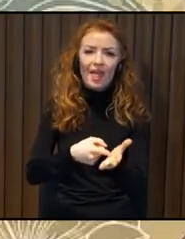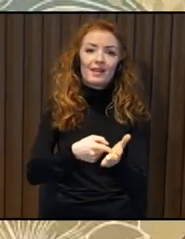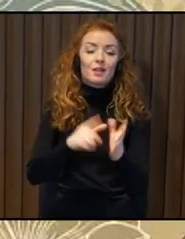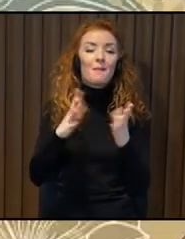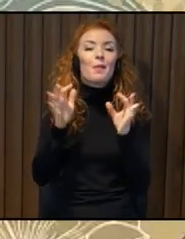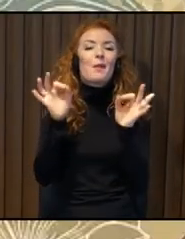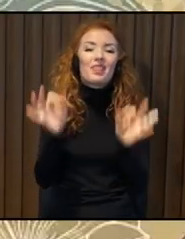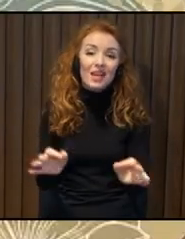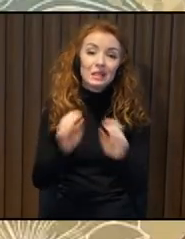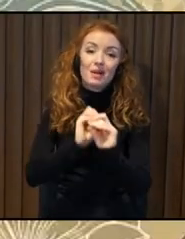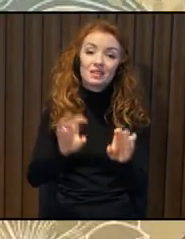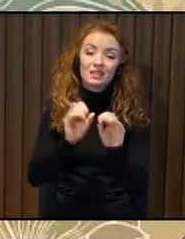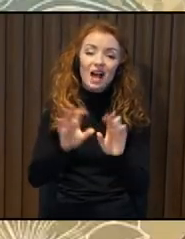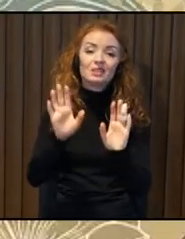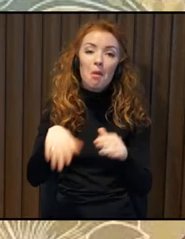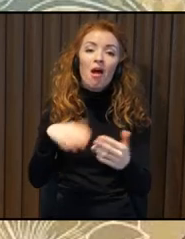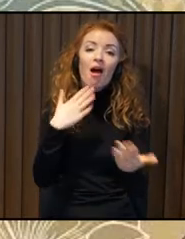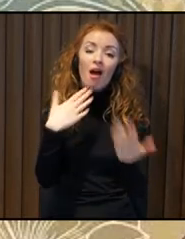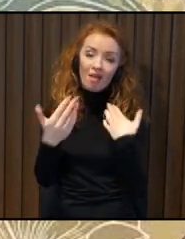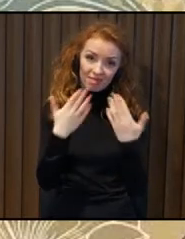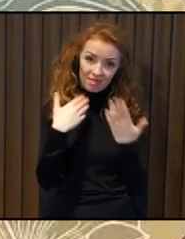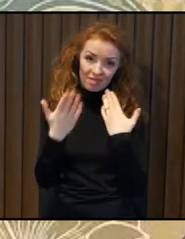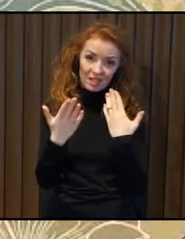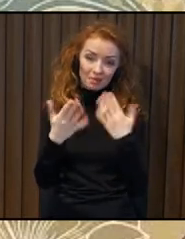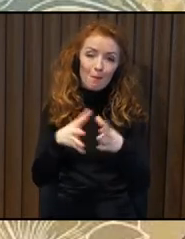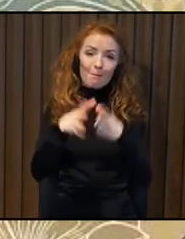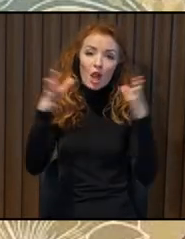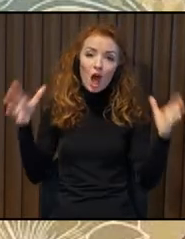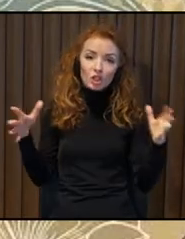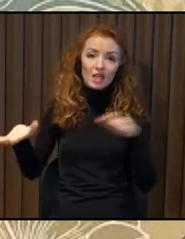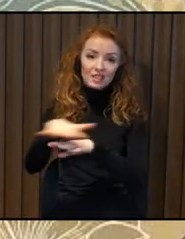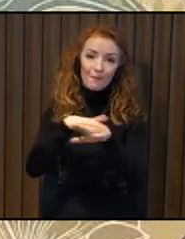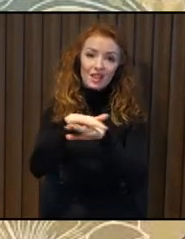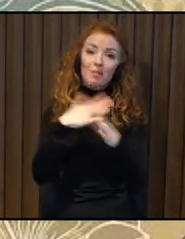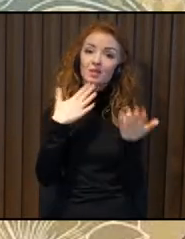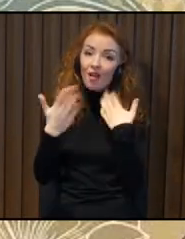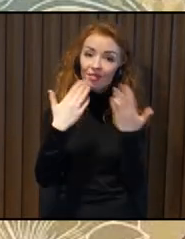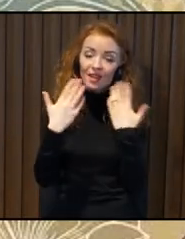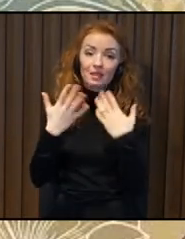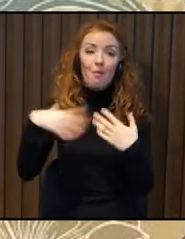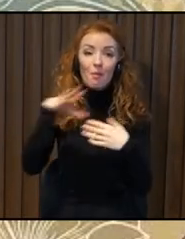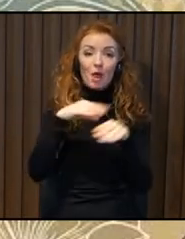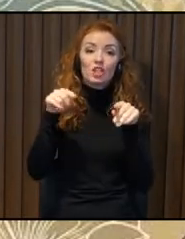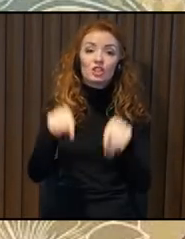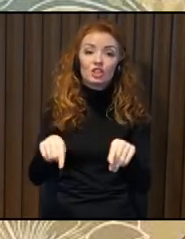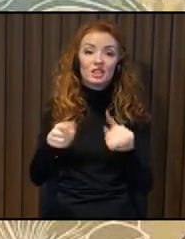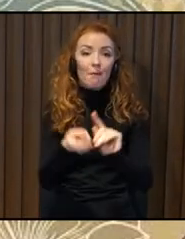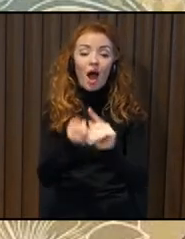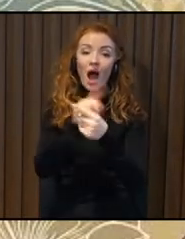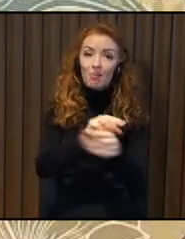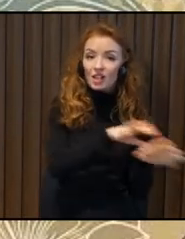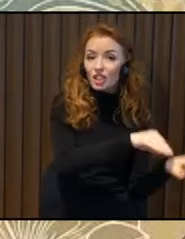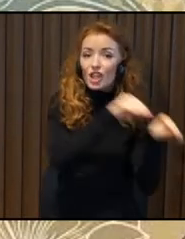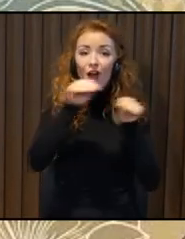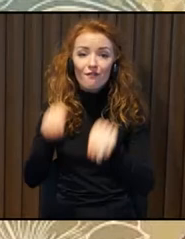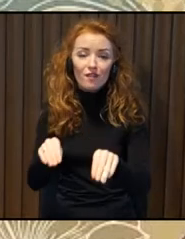of an attitude of a wider society when you do these changes, these particular steps that you try to demolish. So